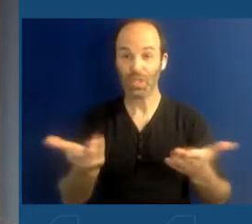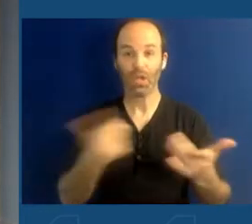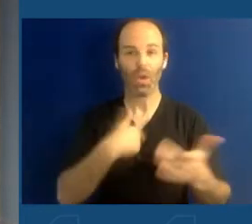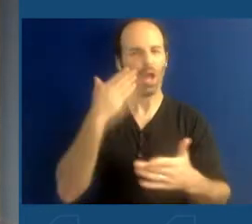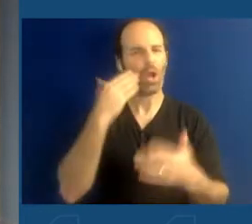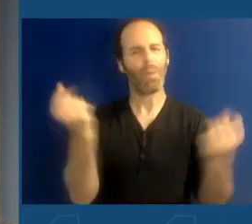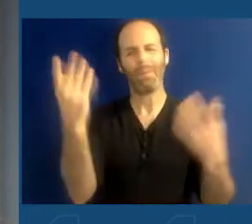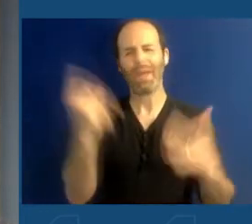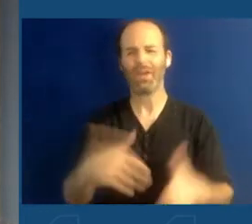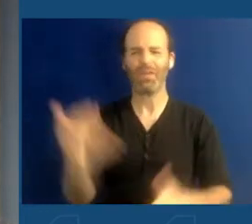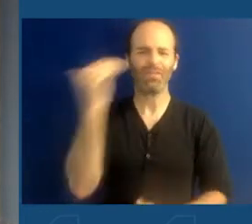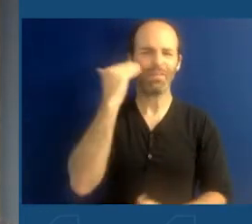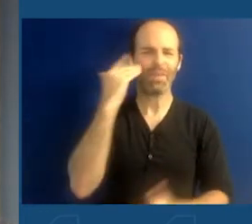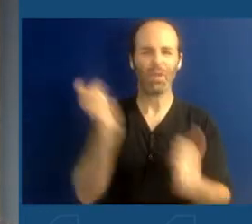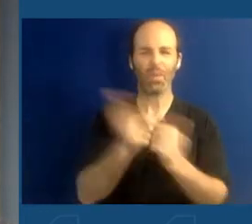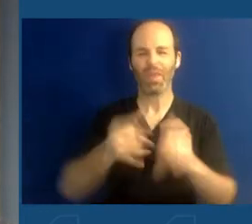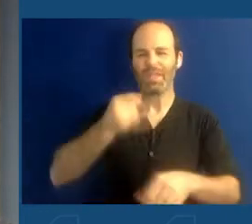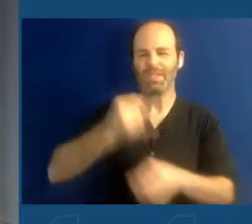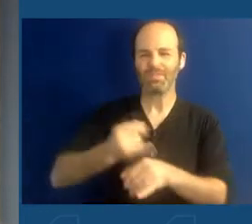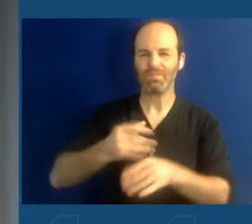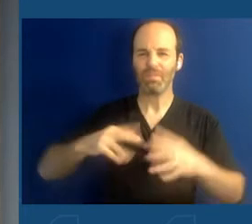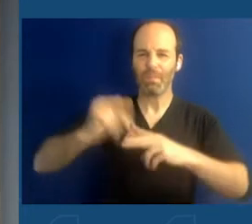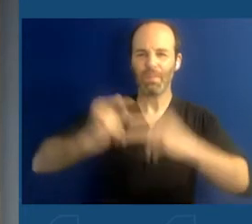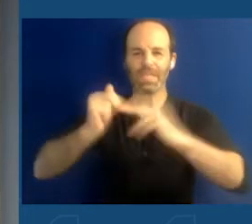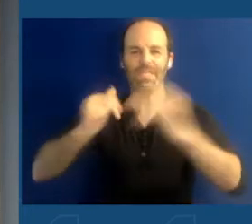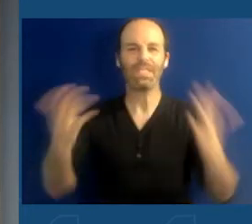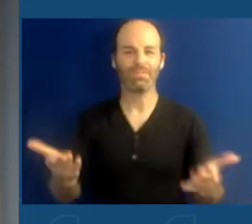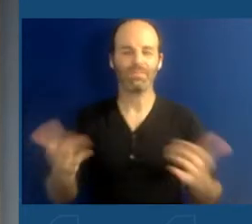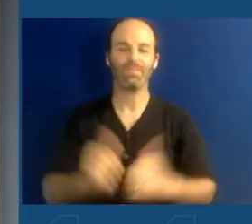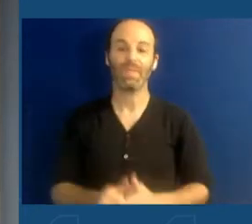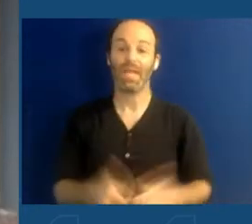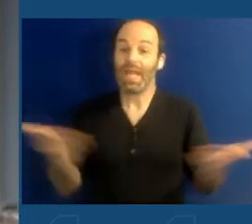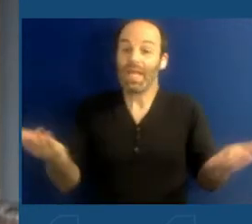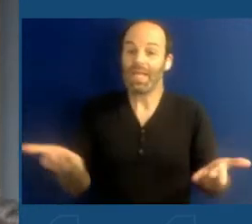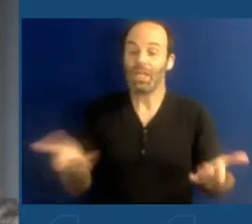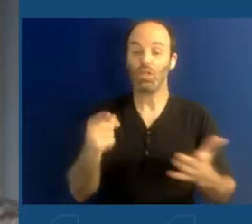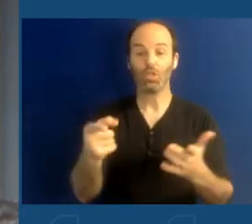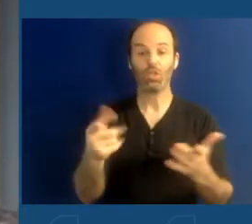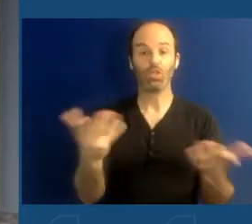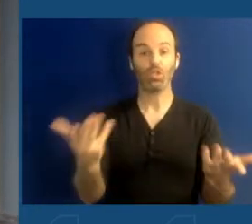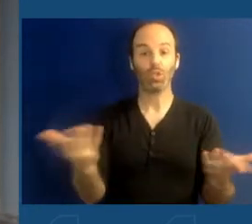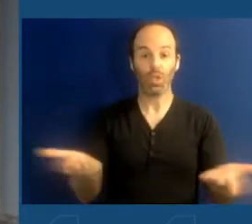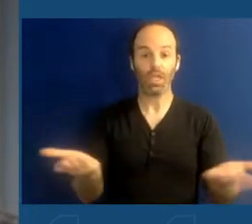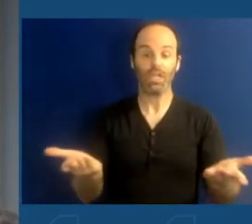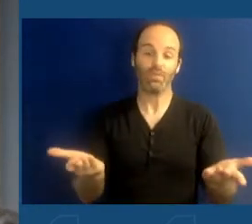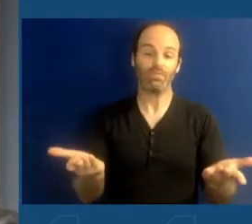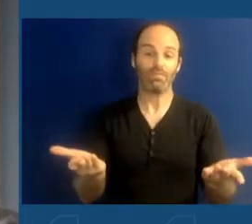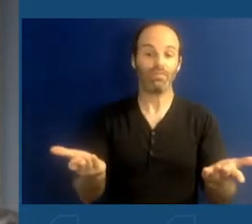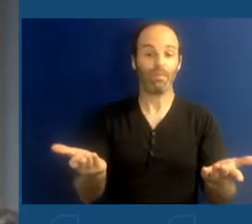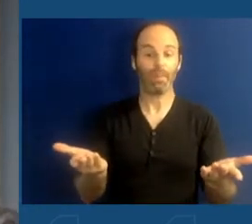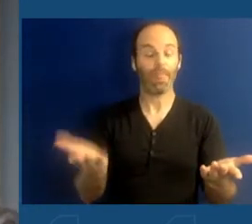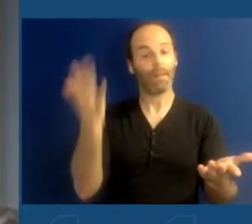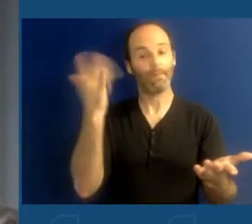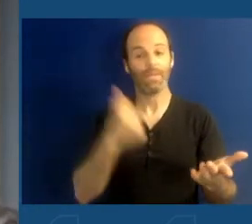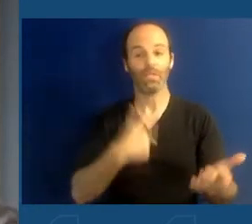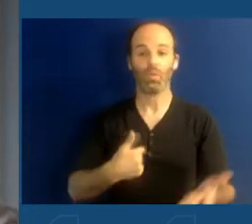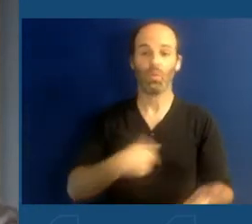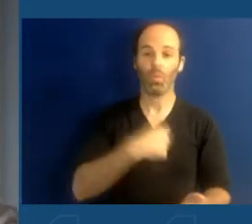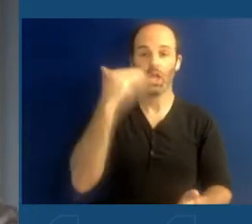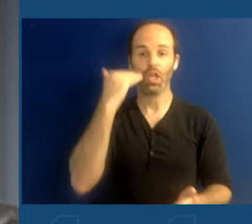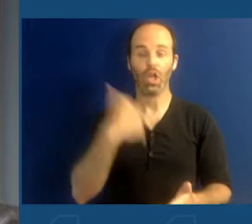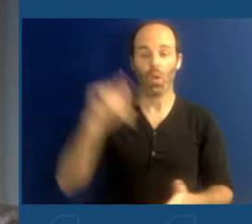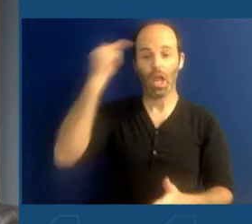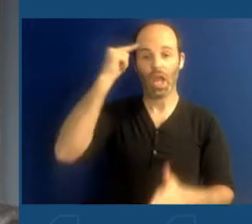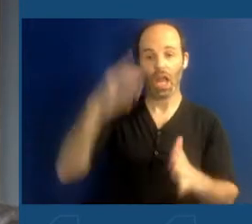wonderful venue, but here today you're here because we know and Governor Hochul knows that